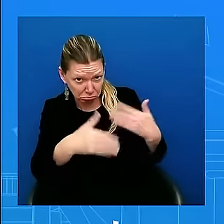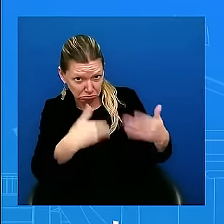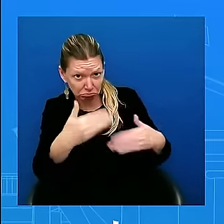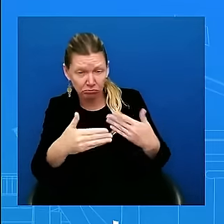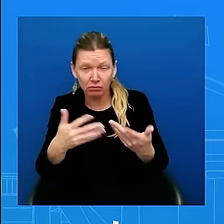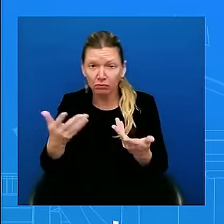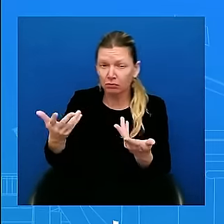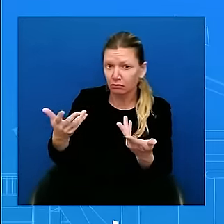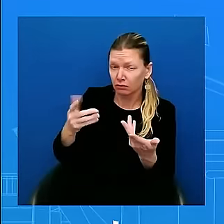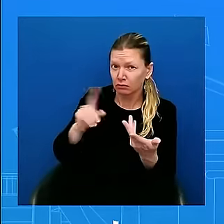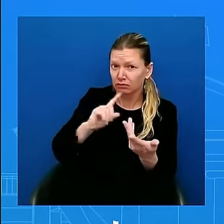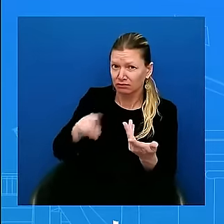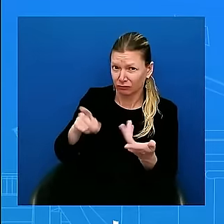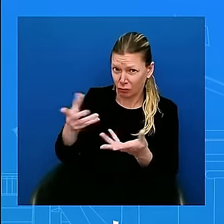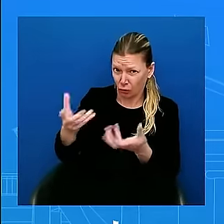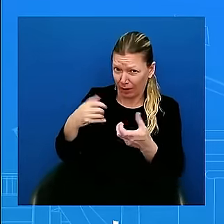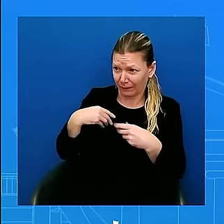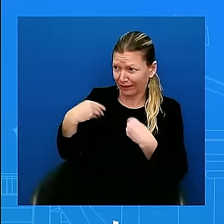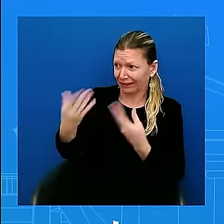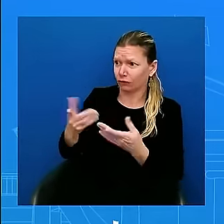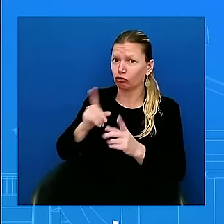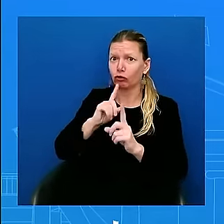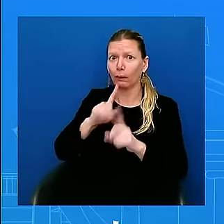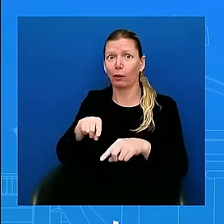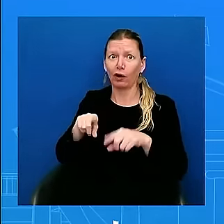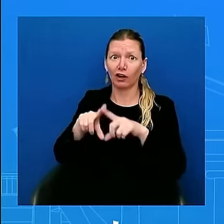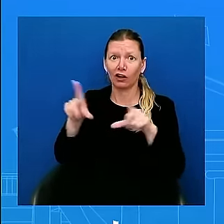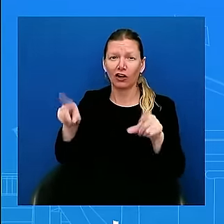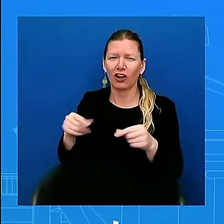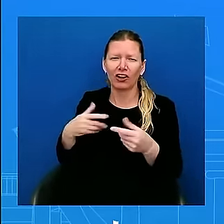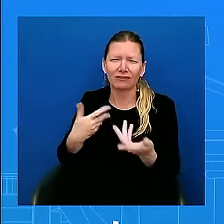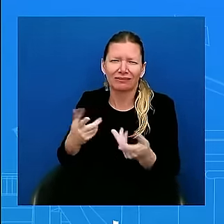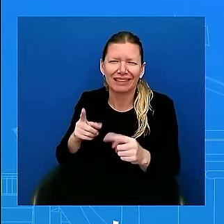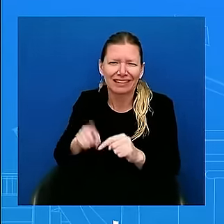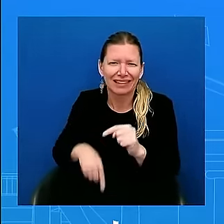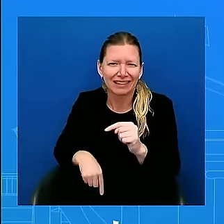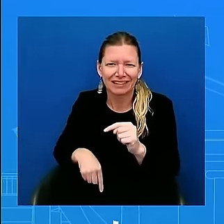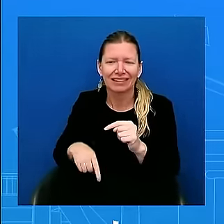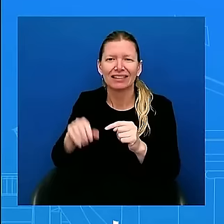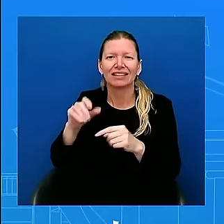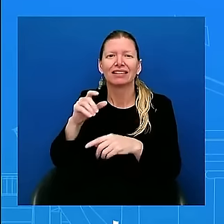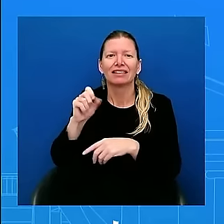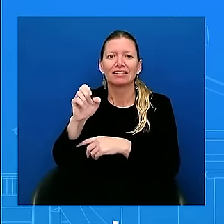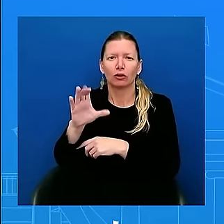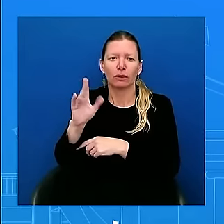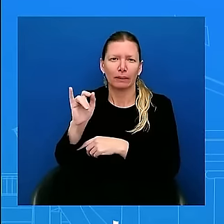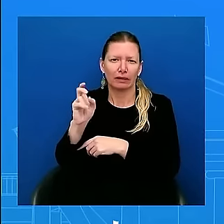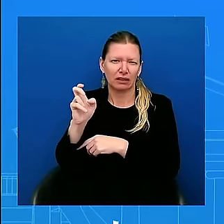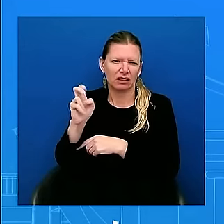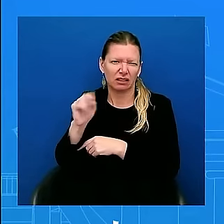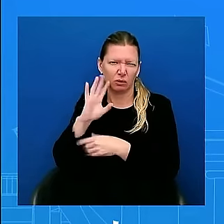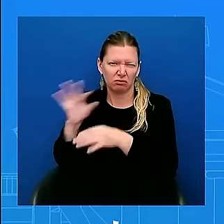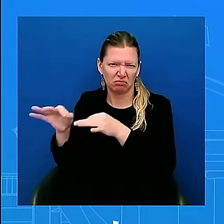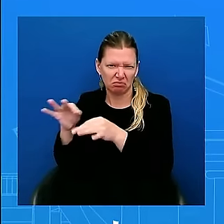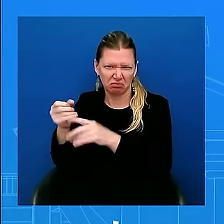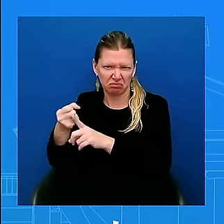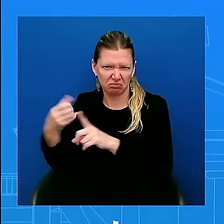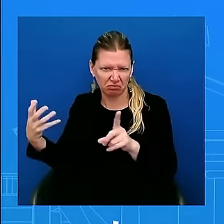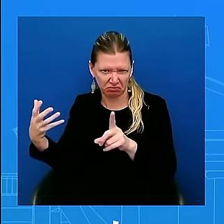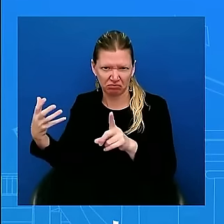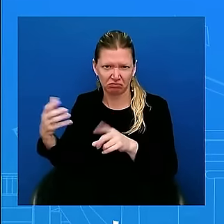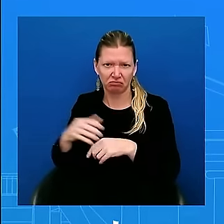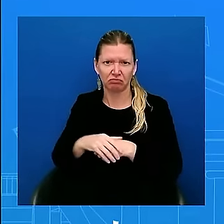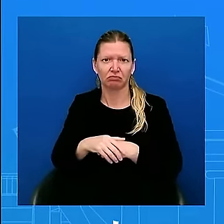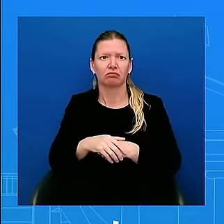Secretary Blinken, Jake Sullivan, the whole team is still very much dedicated to that. John, Pope Francis reiterated his call today for an